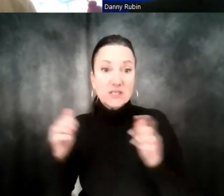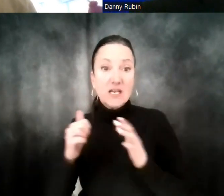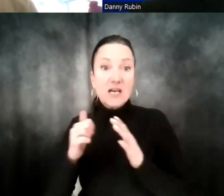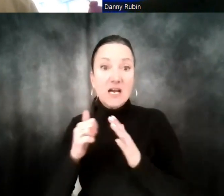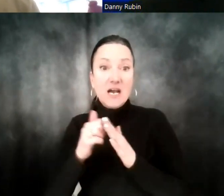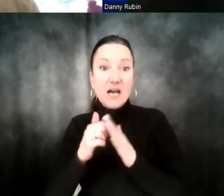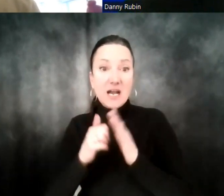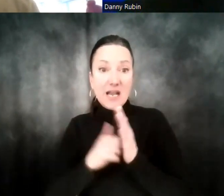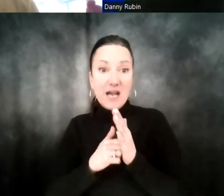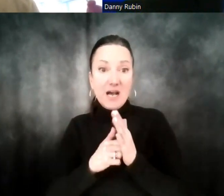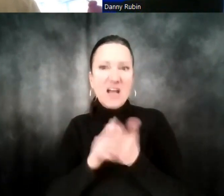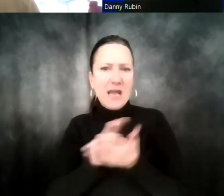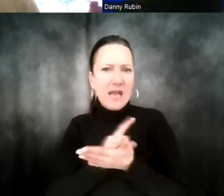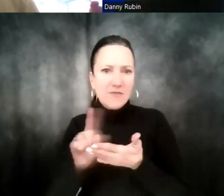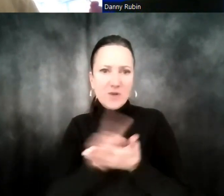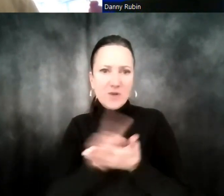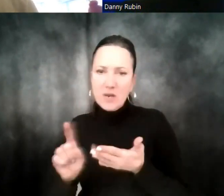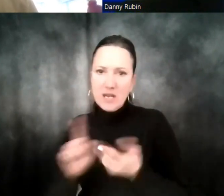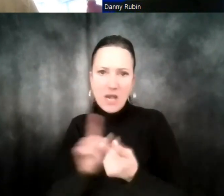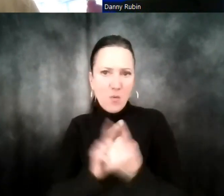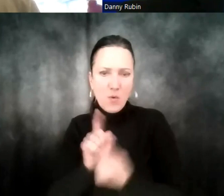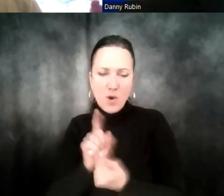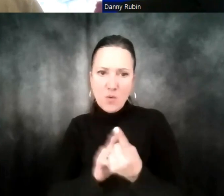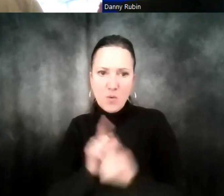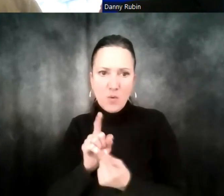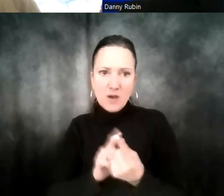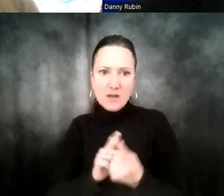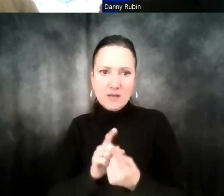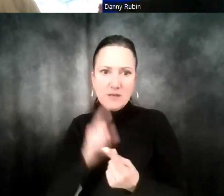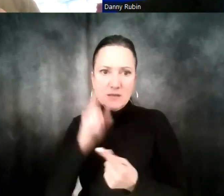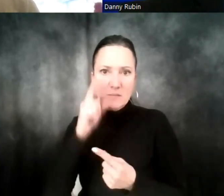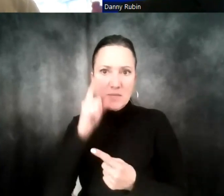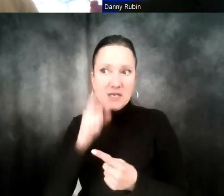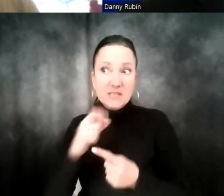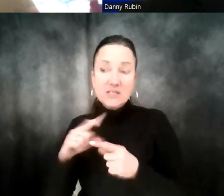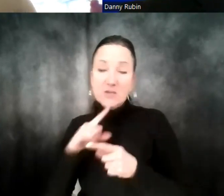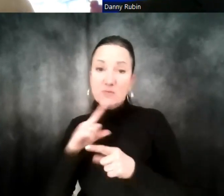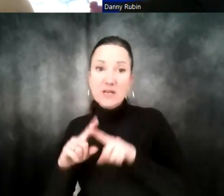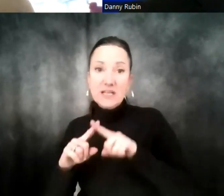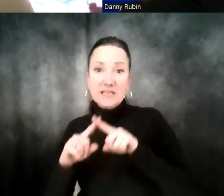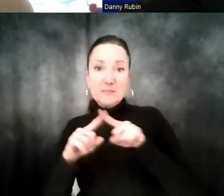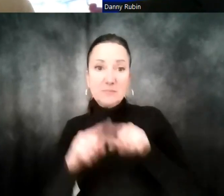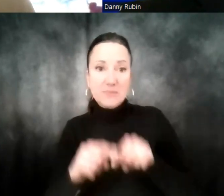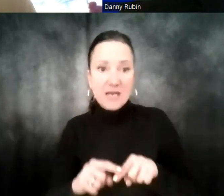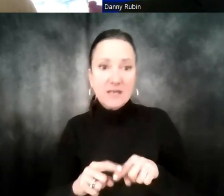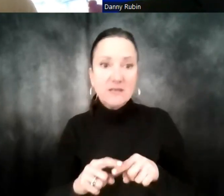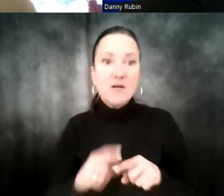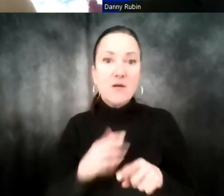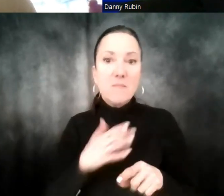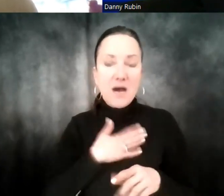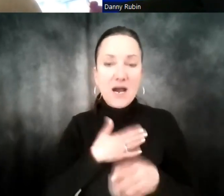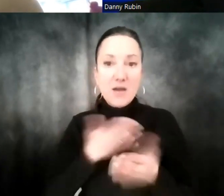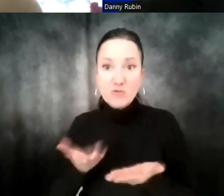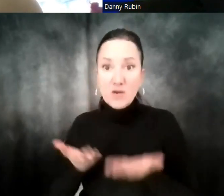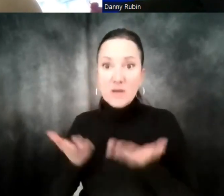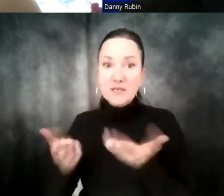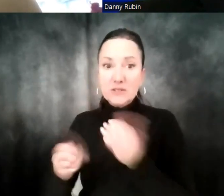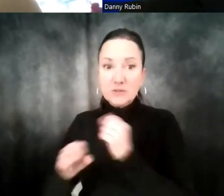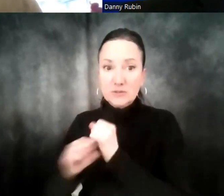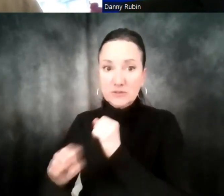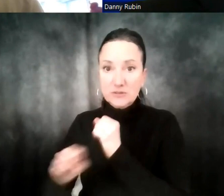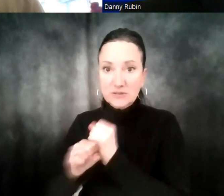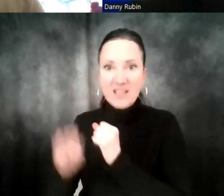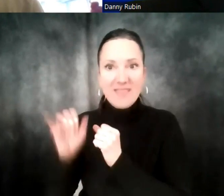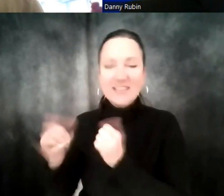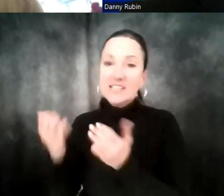potential, I might meet with them weekly. Because, one, they're really leaned into advertising. They take my recommendations seriously. And I see opportunities to scale the